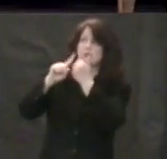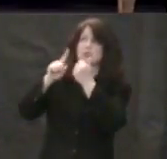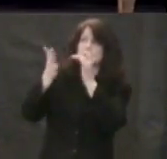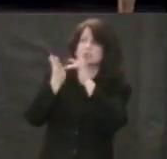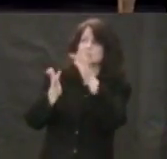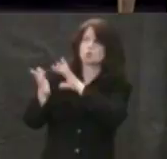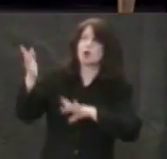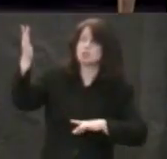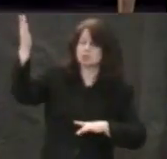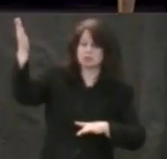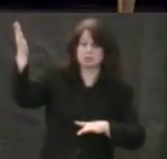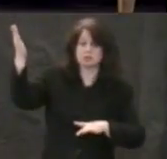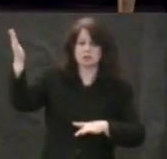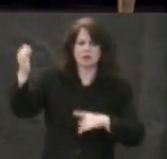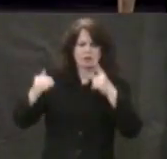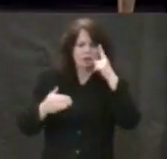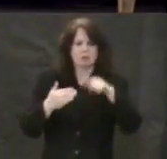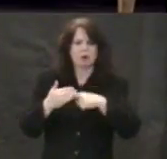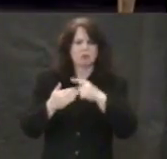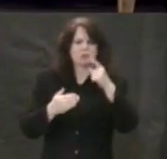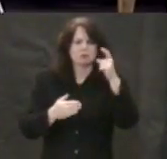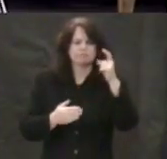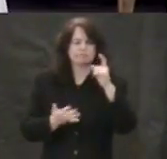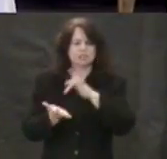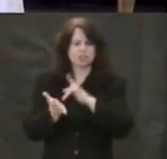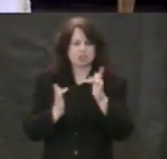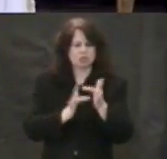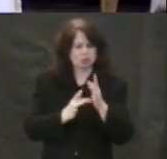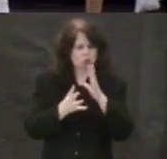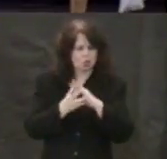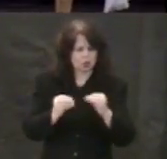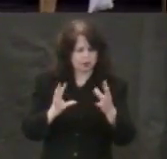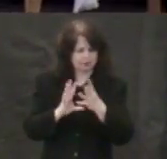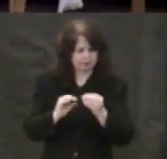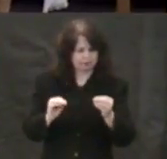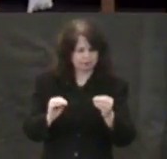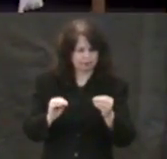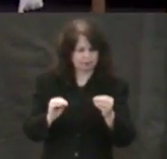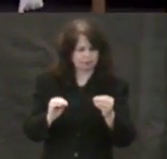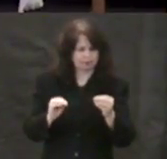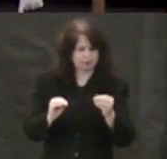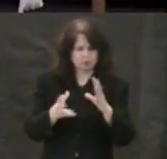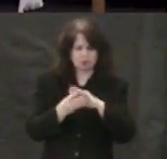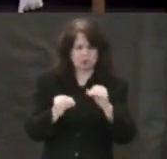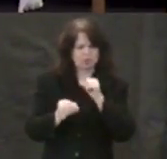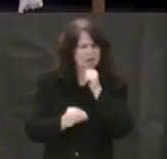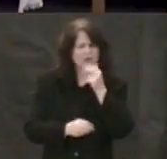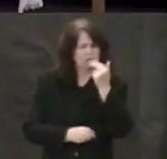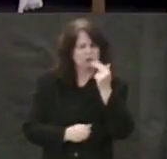Even just think about the Jesus story. The Jesus story isn't very clever.